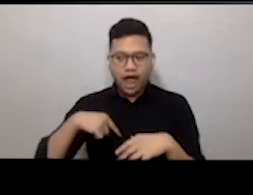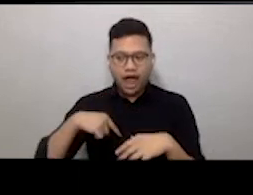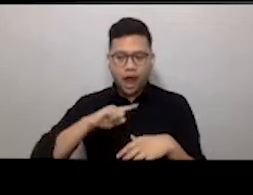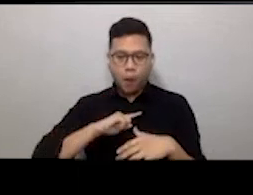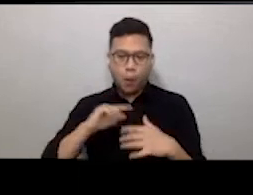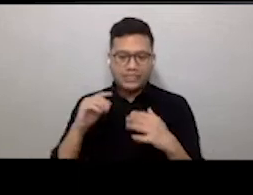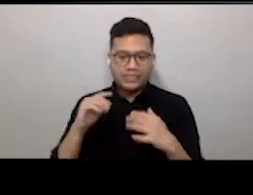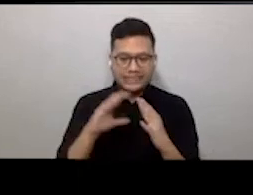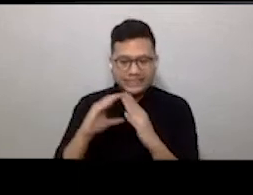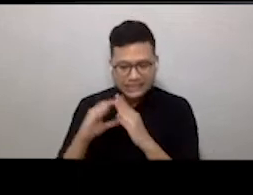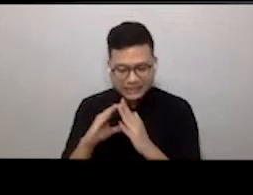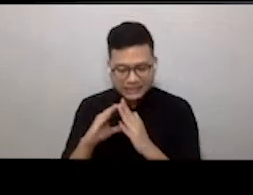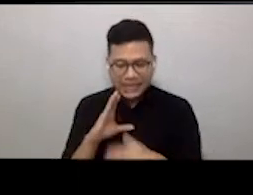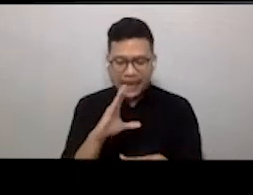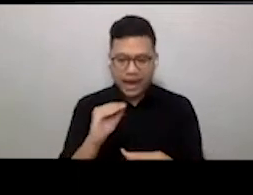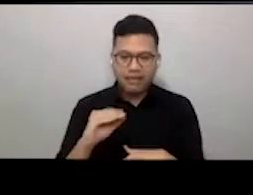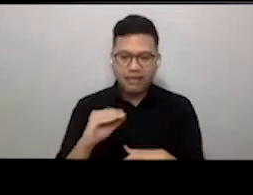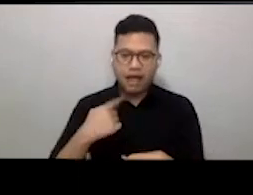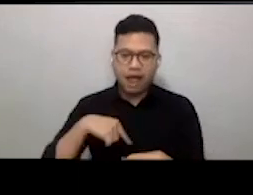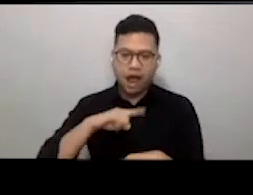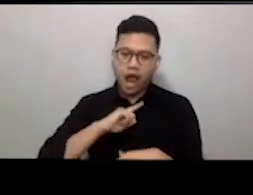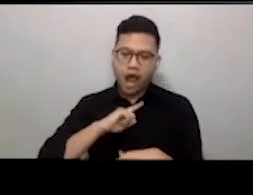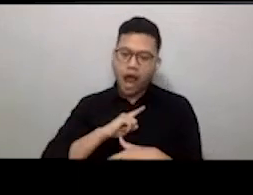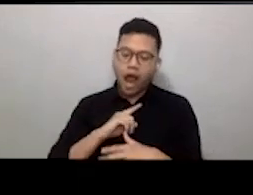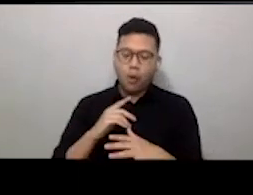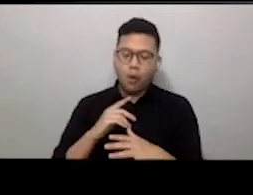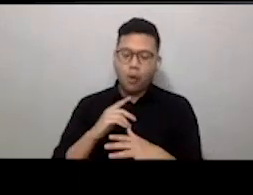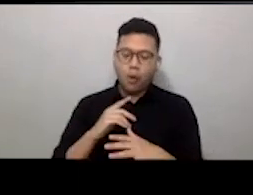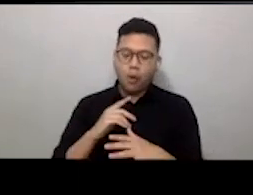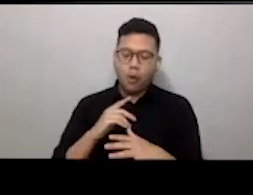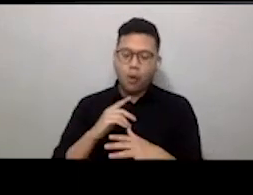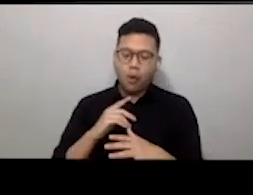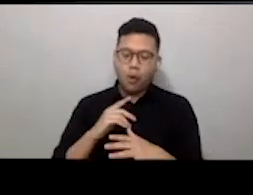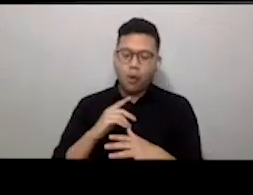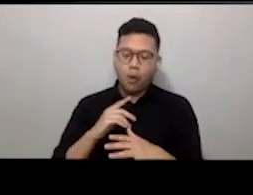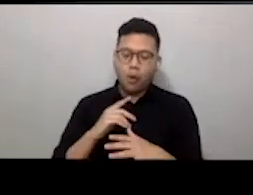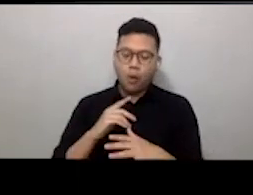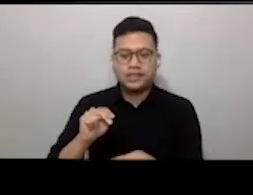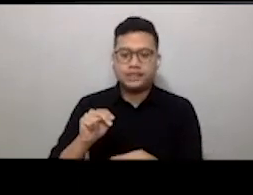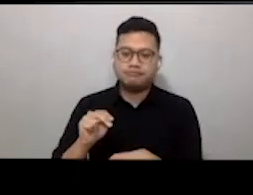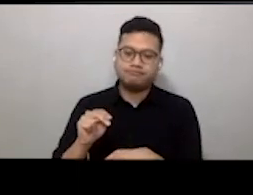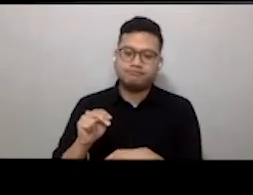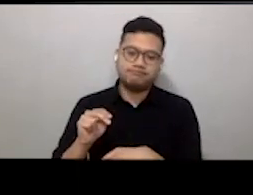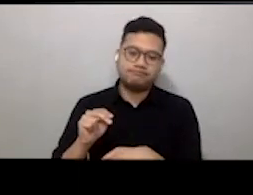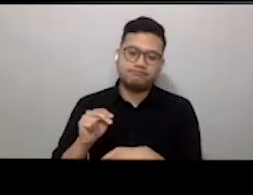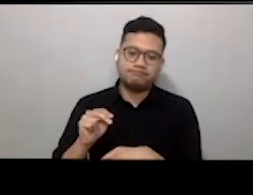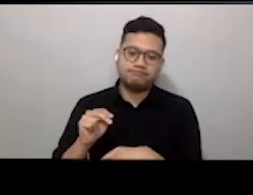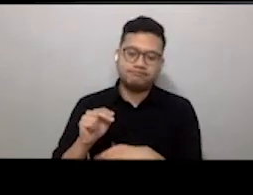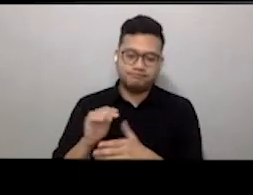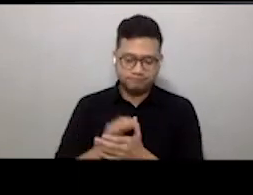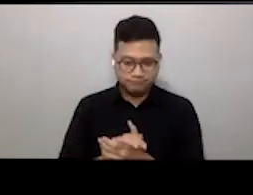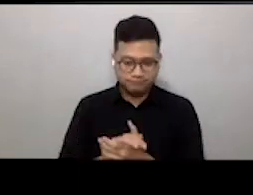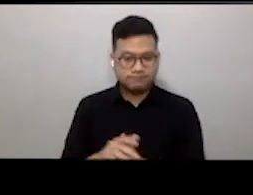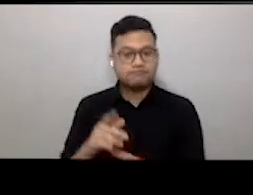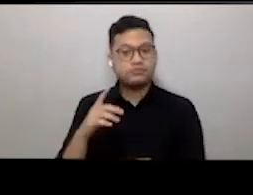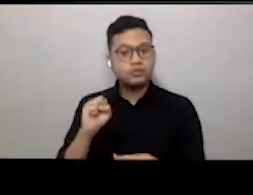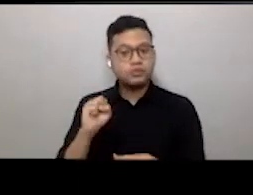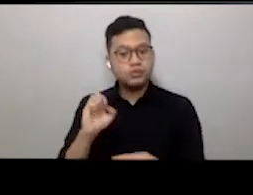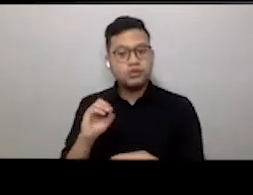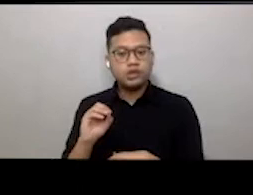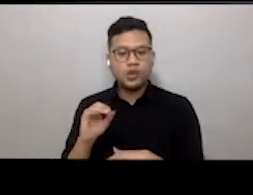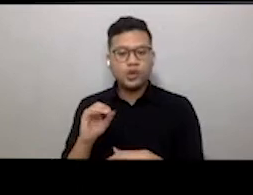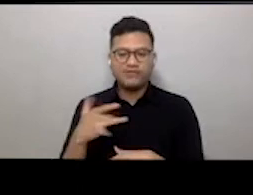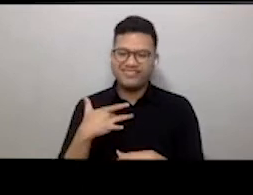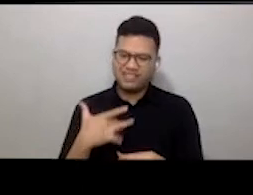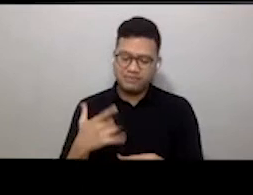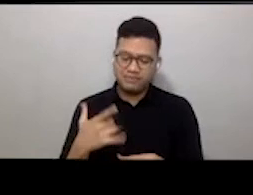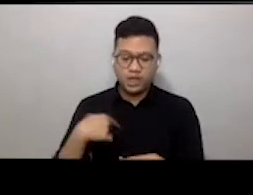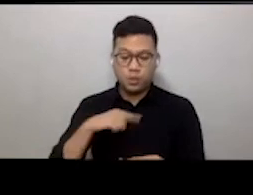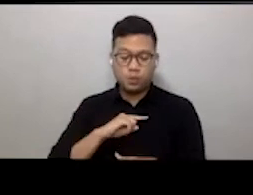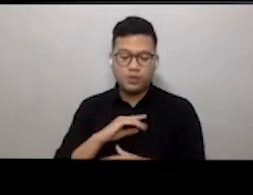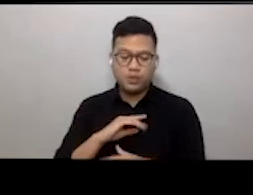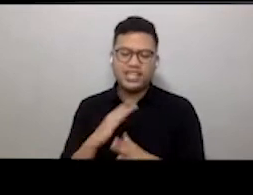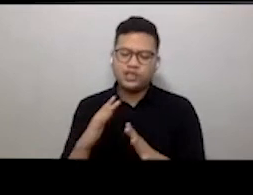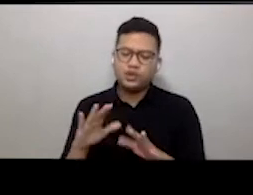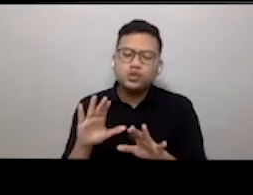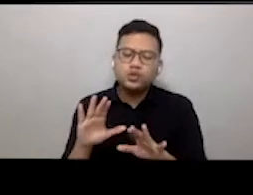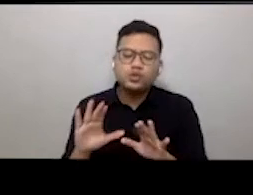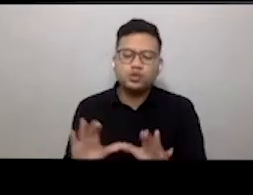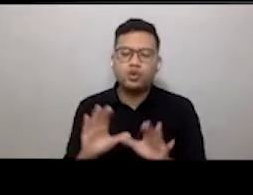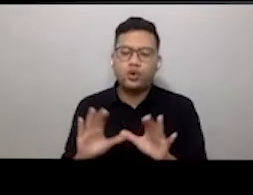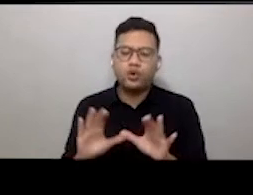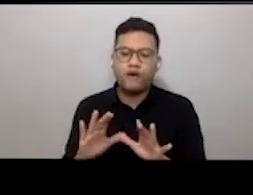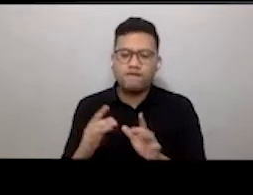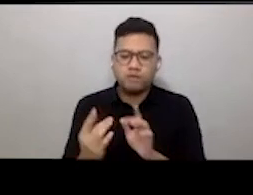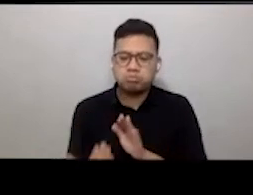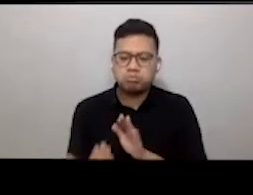need for future sustainable built environment thinking. So normally we do this in person, and I would be delighted